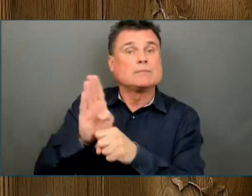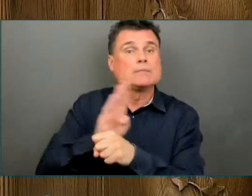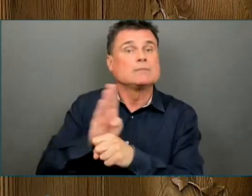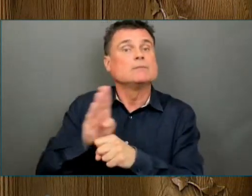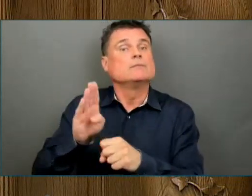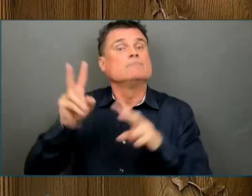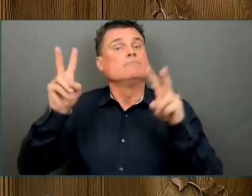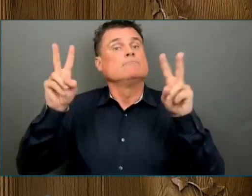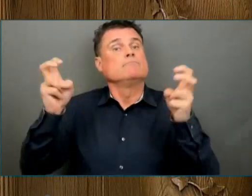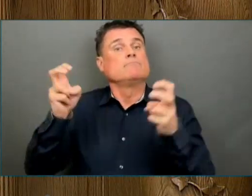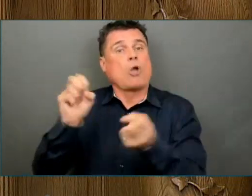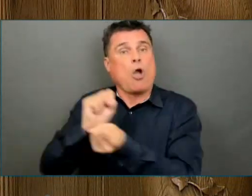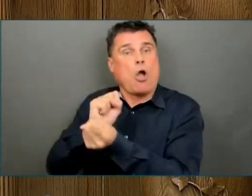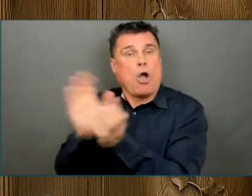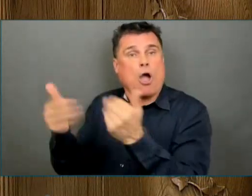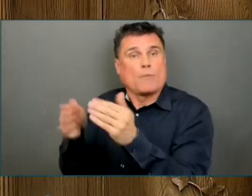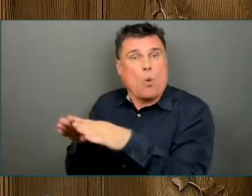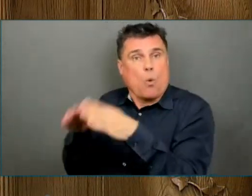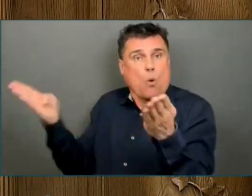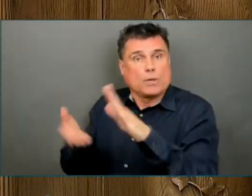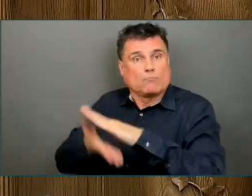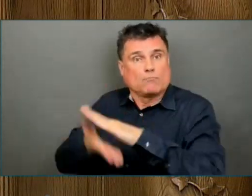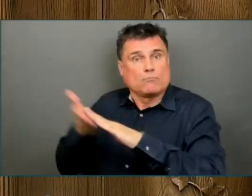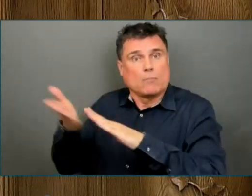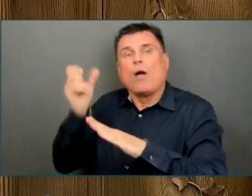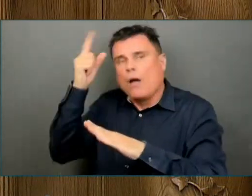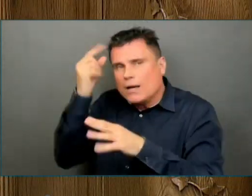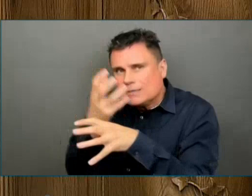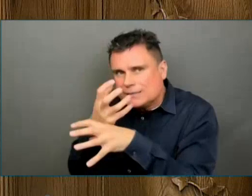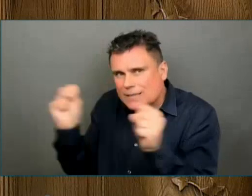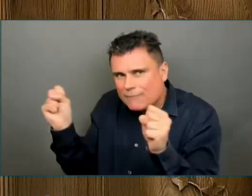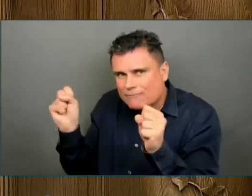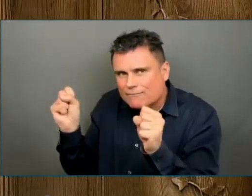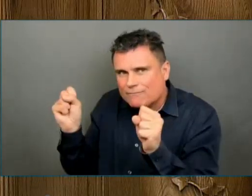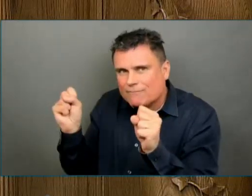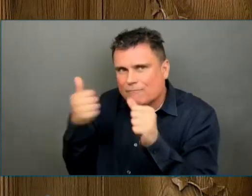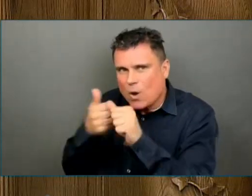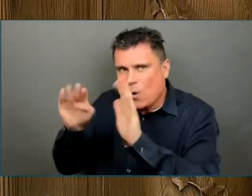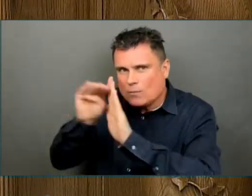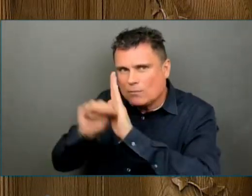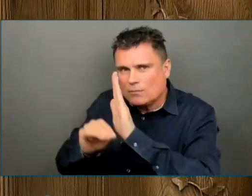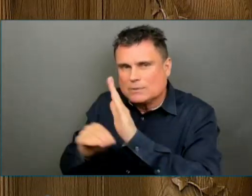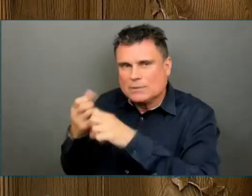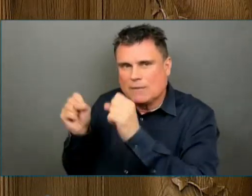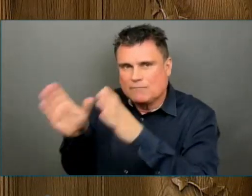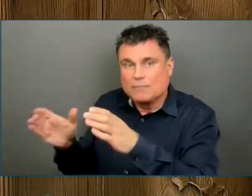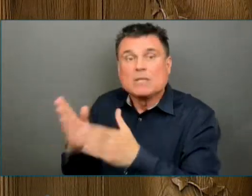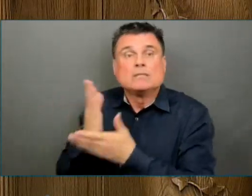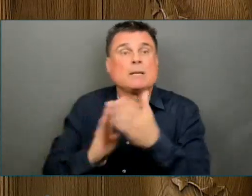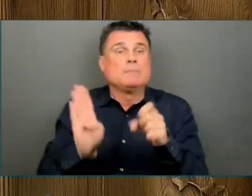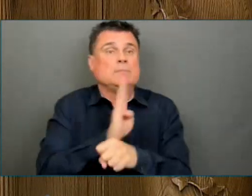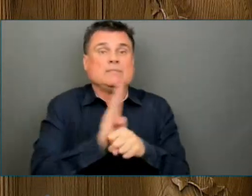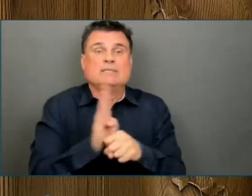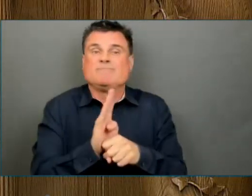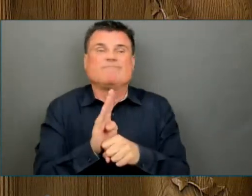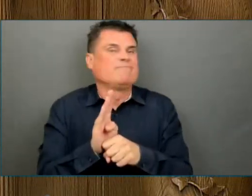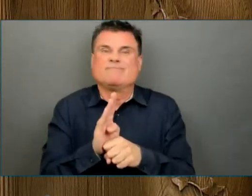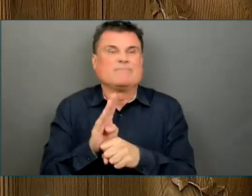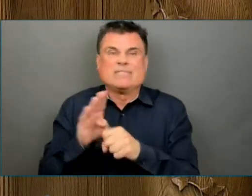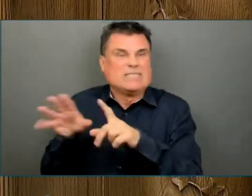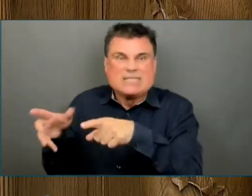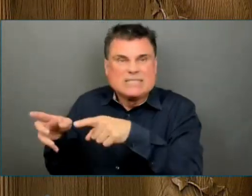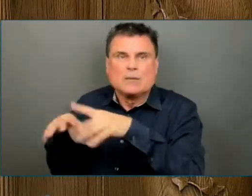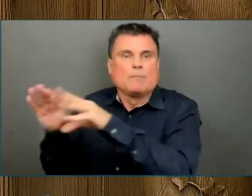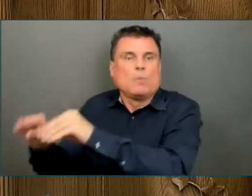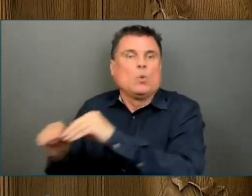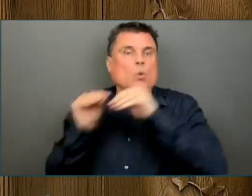by moving online or finding appropriate new locations. For example, BC's courts never closed, with